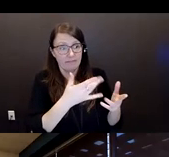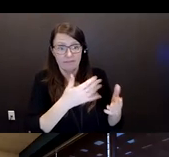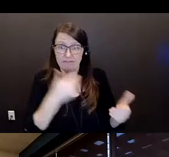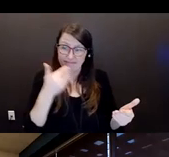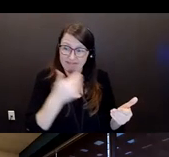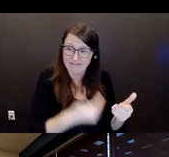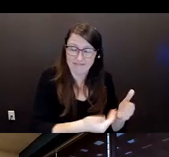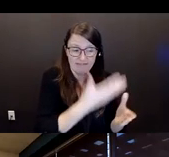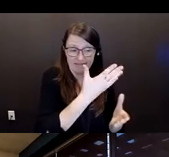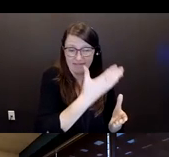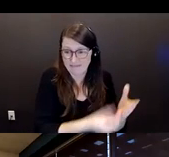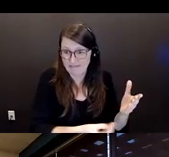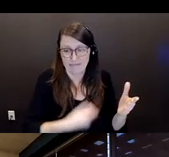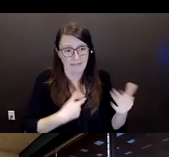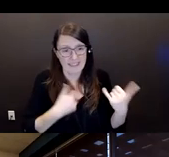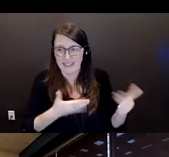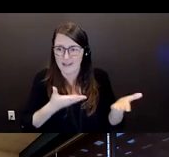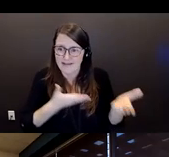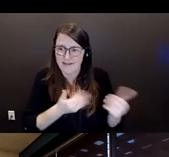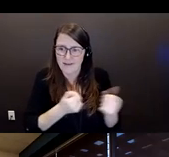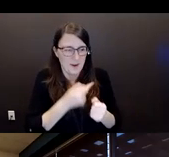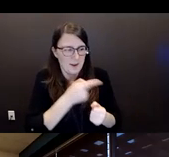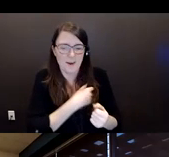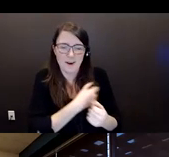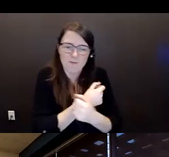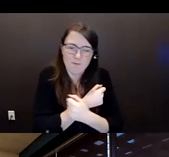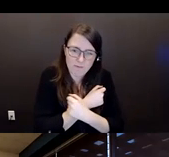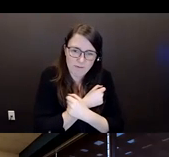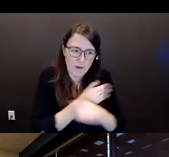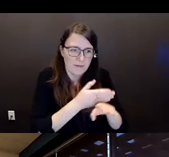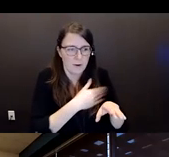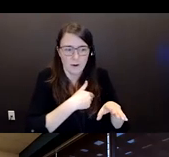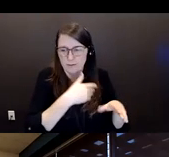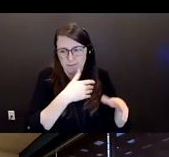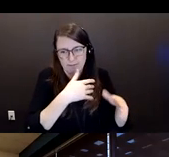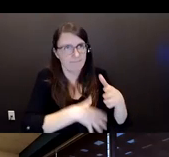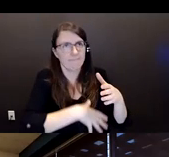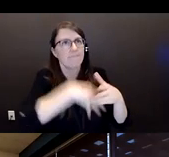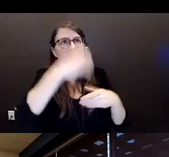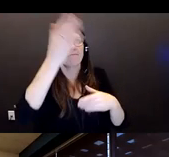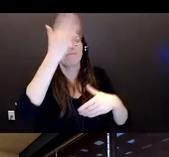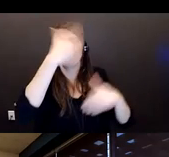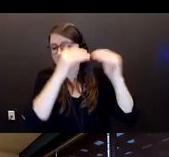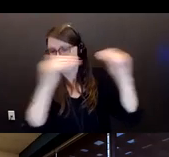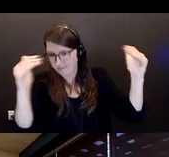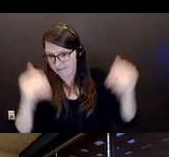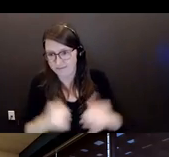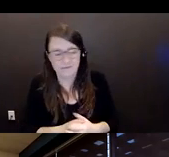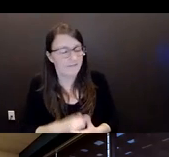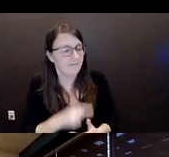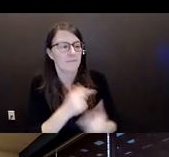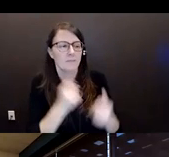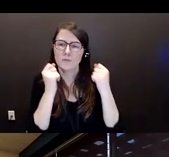But either way, Ethel had an amazing life. She was a very strong, independent,